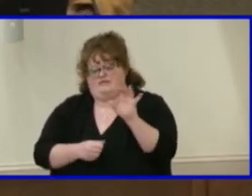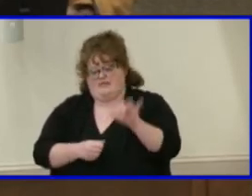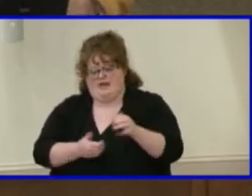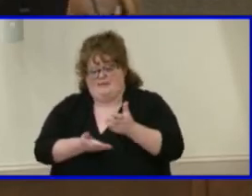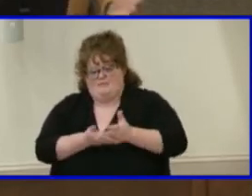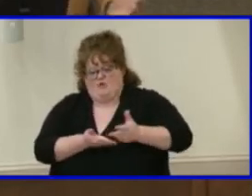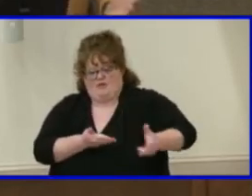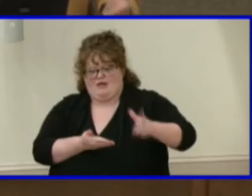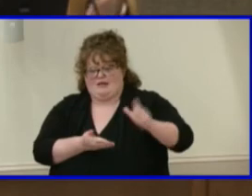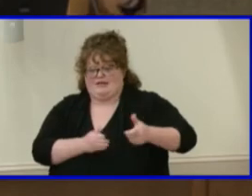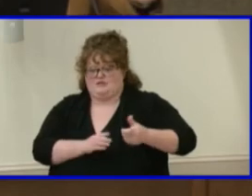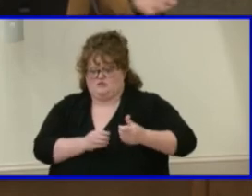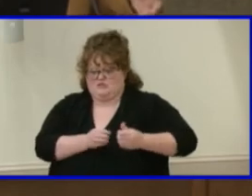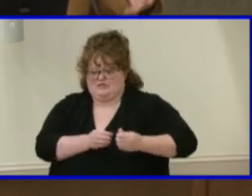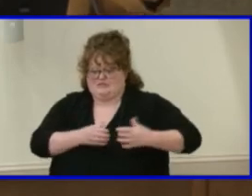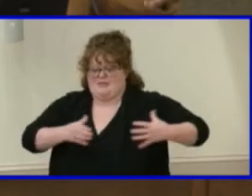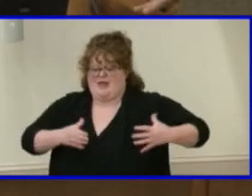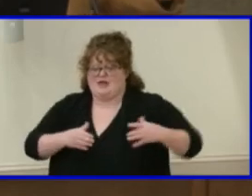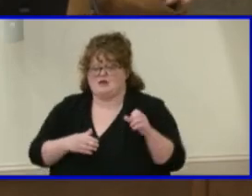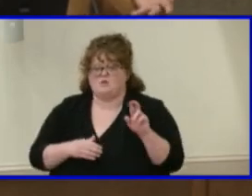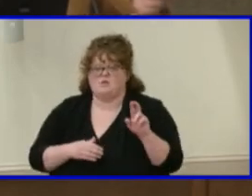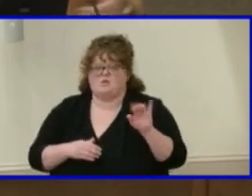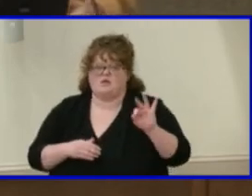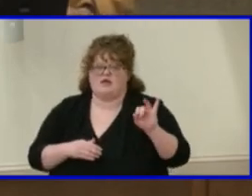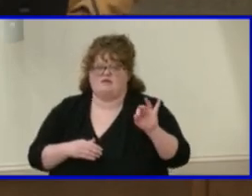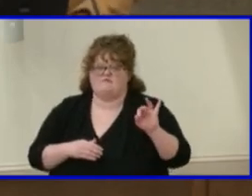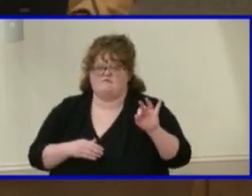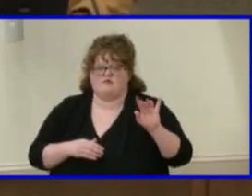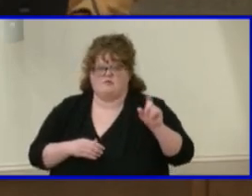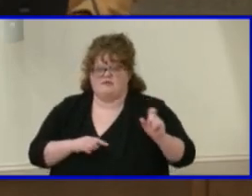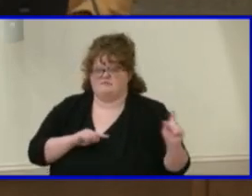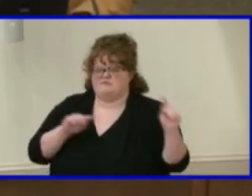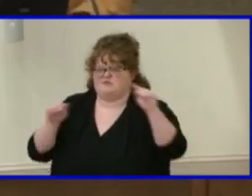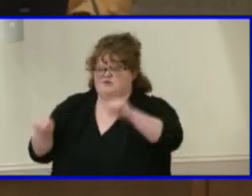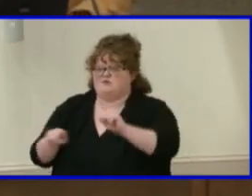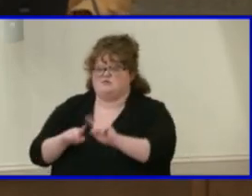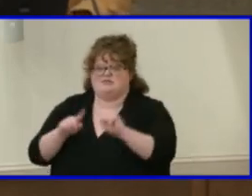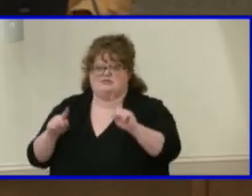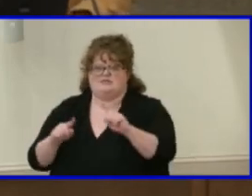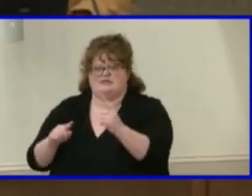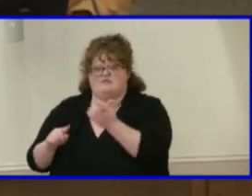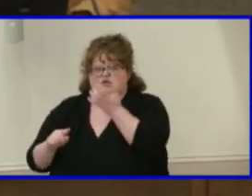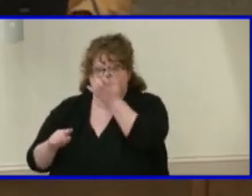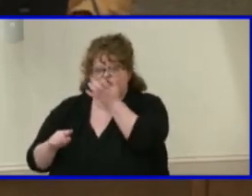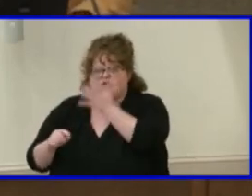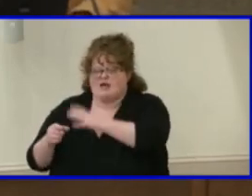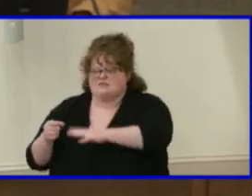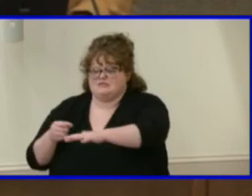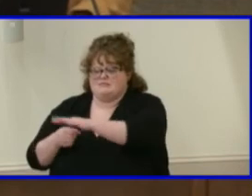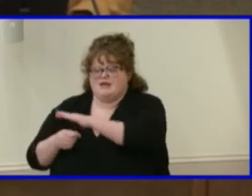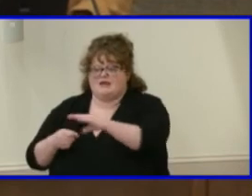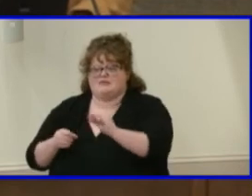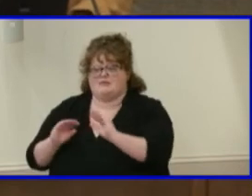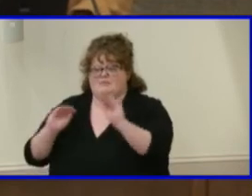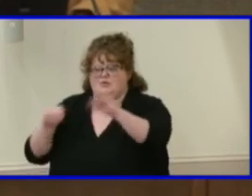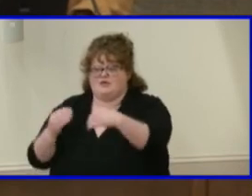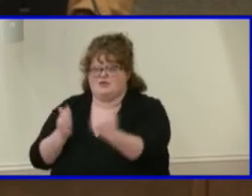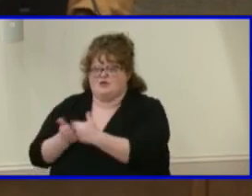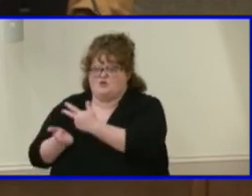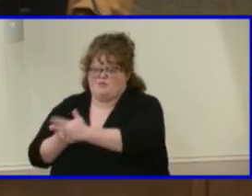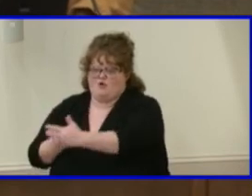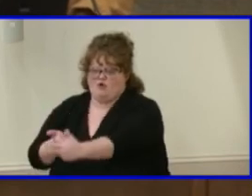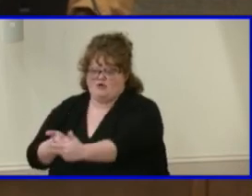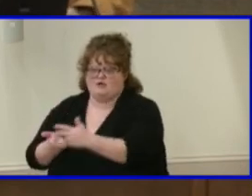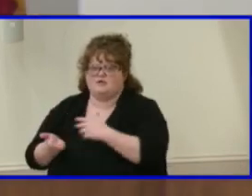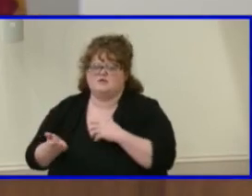or if we have to actually go to a different green space in the site and add new parking area okay i just